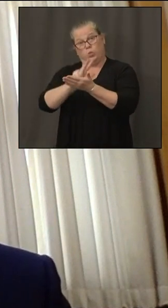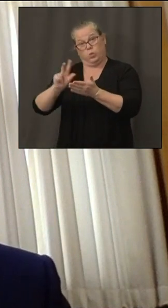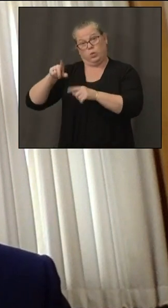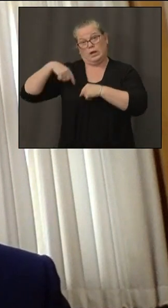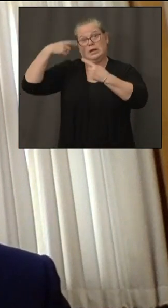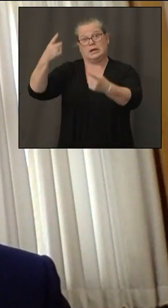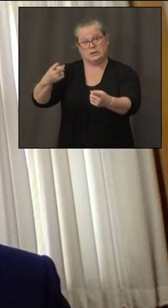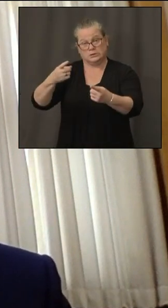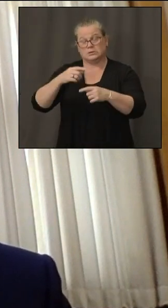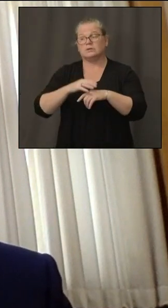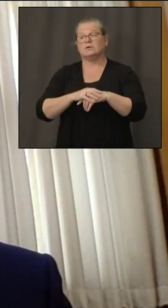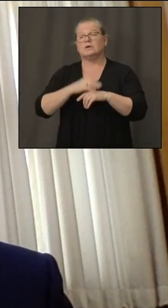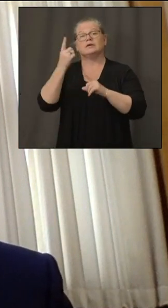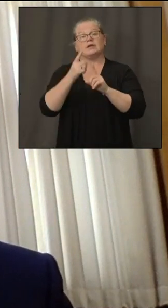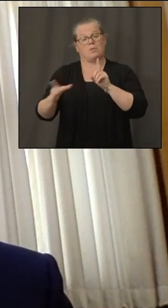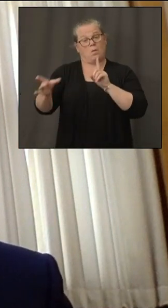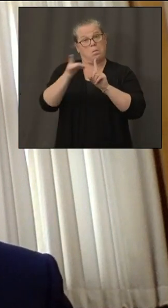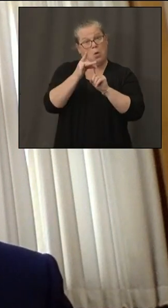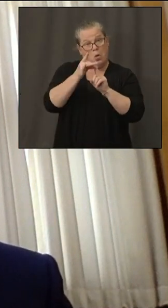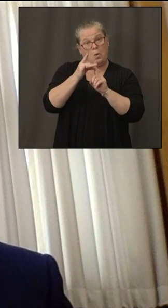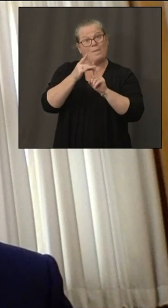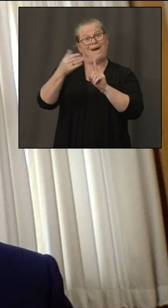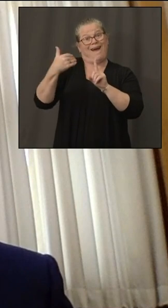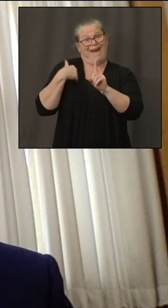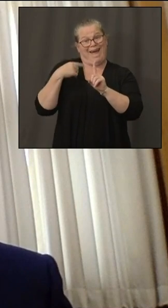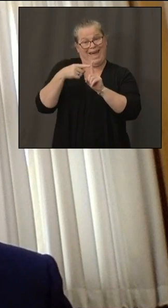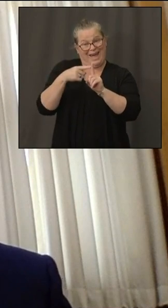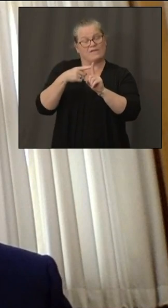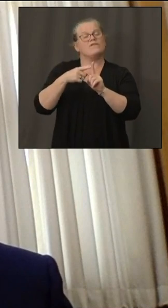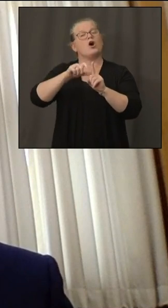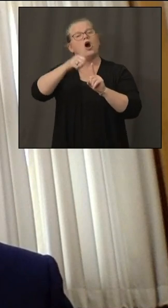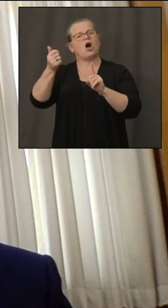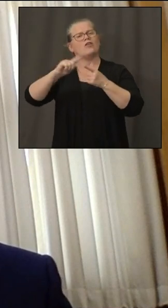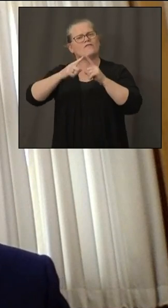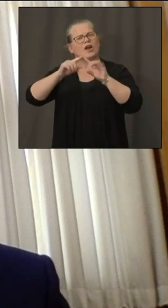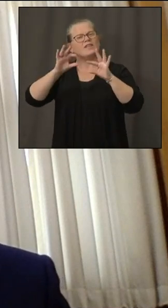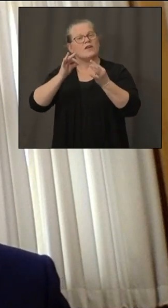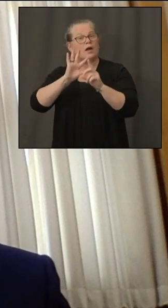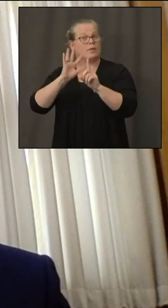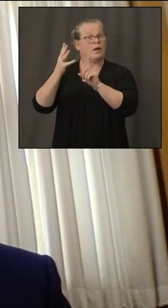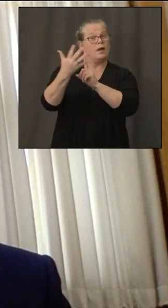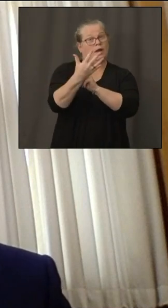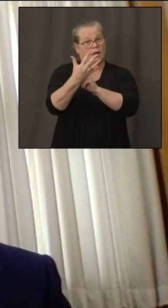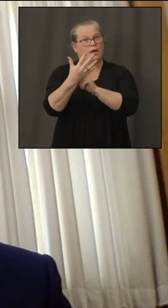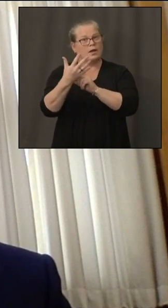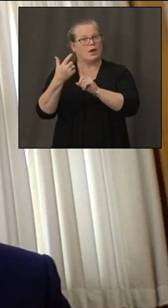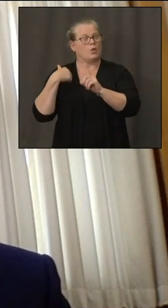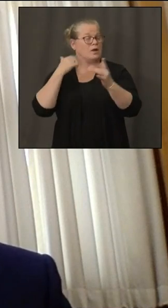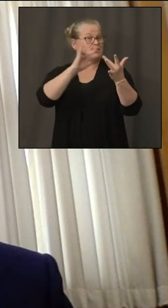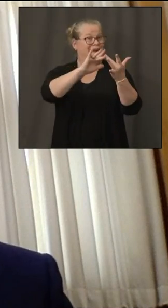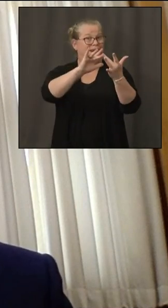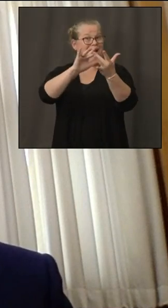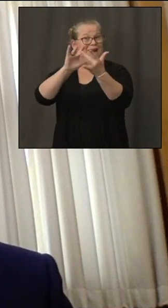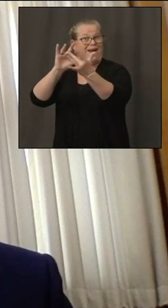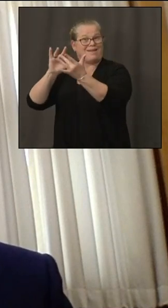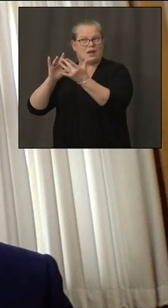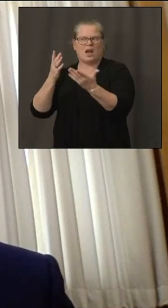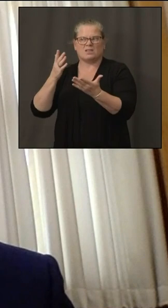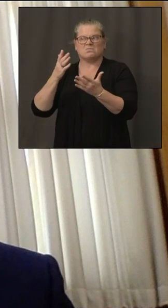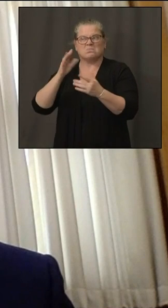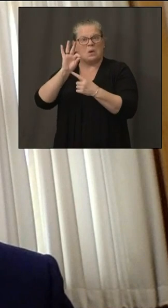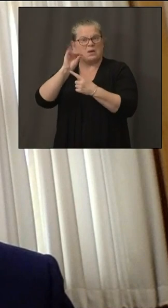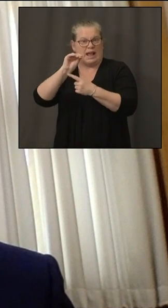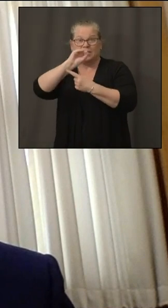outreach to uh impacted uh cases within 48 hours uh which is above our goal uh we're getting about